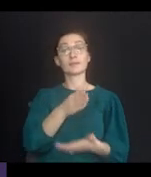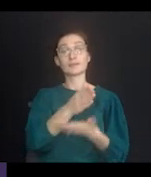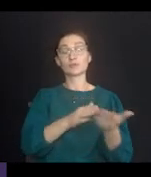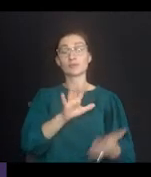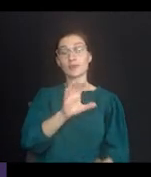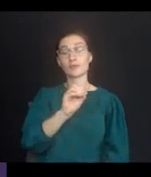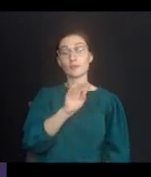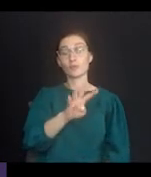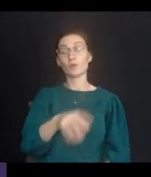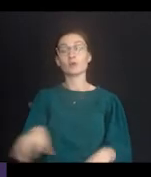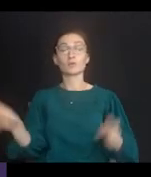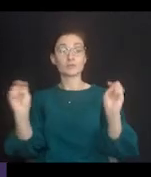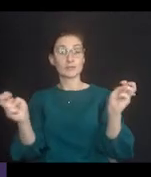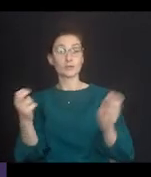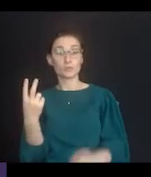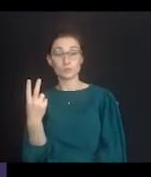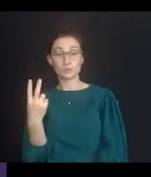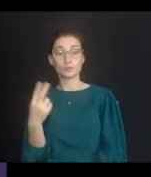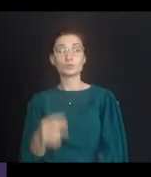504 Title II.